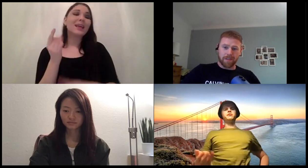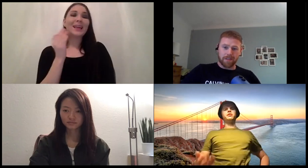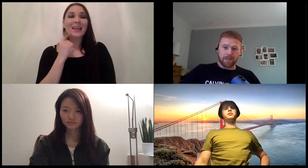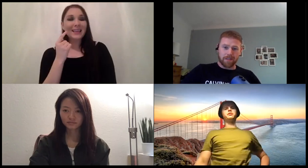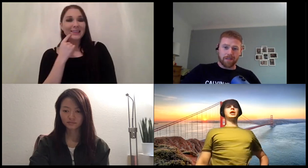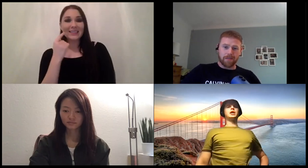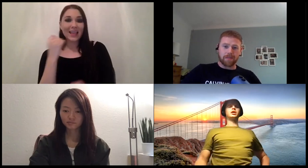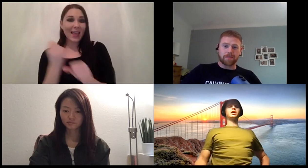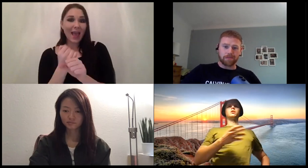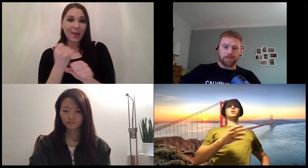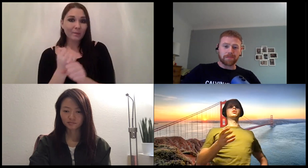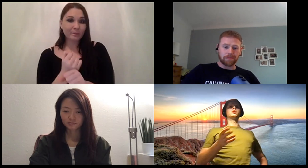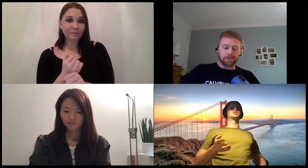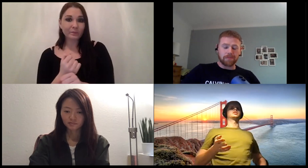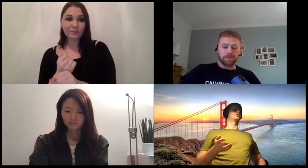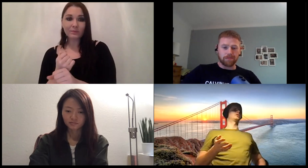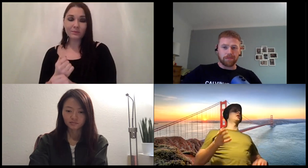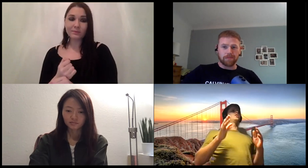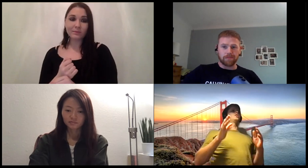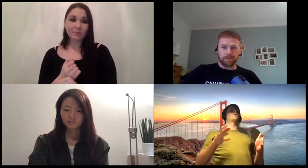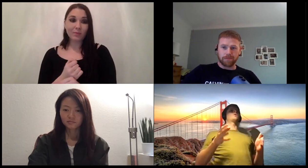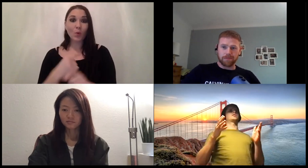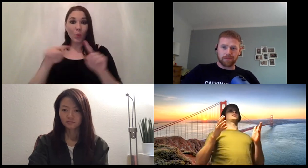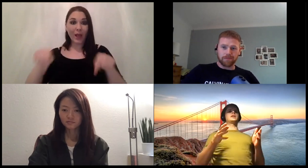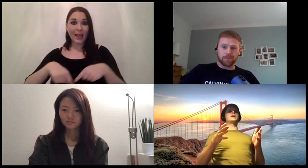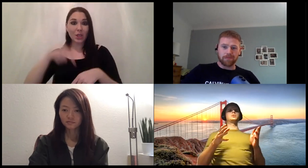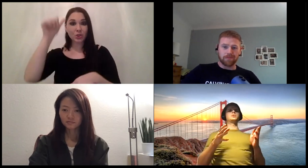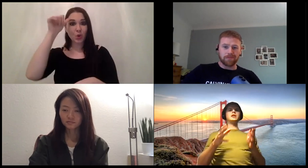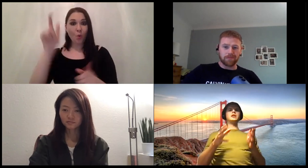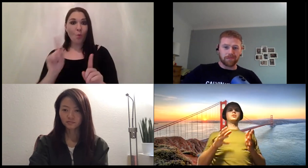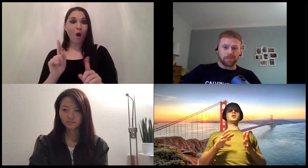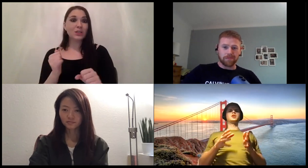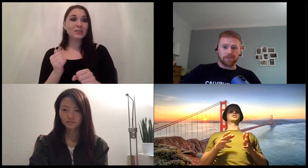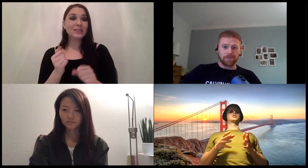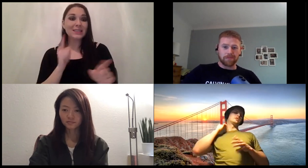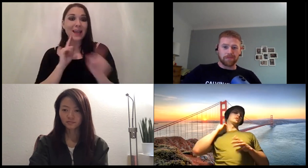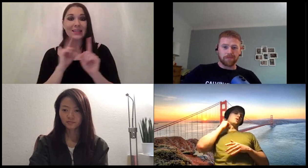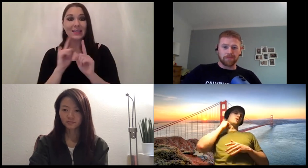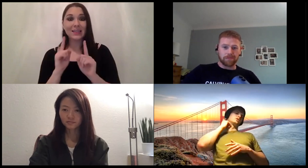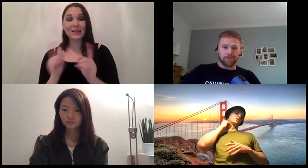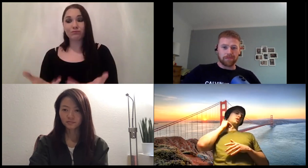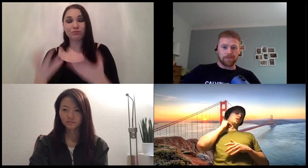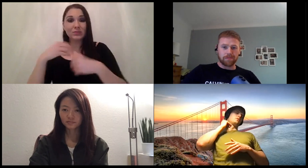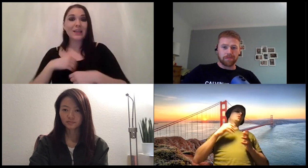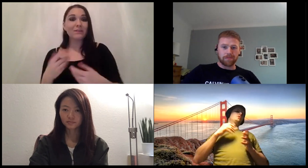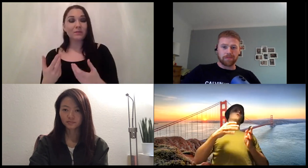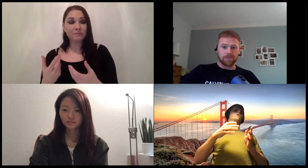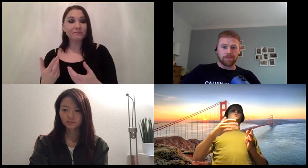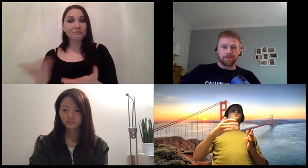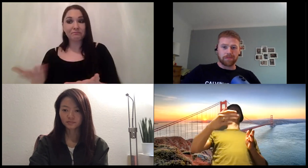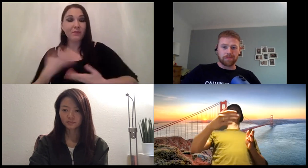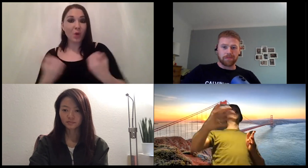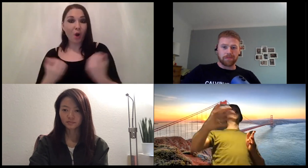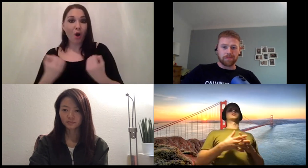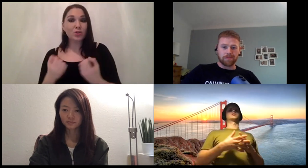very fair game right in the automotive industry we know what data we will get from the cars and so it's not we we know that we can